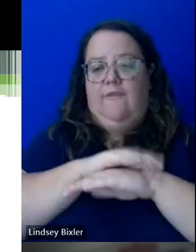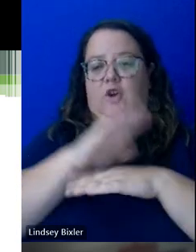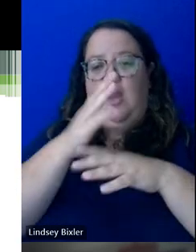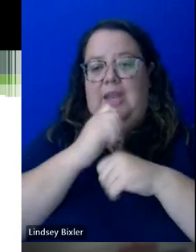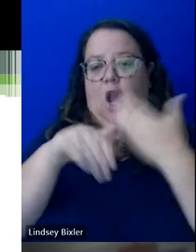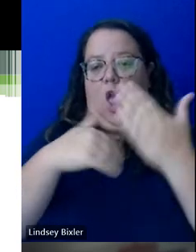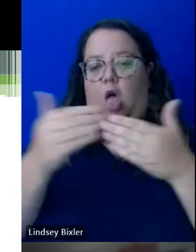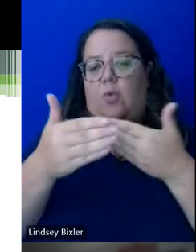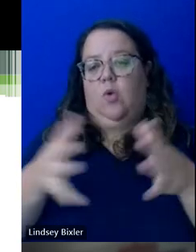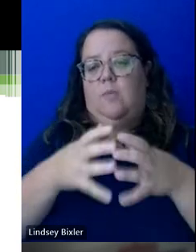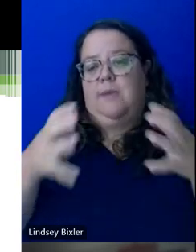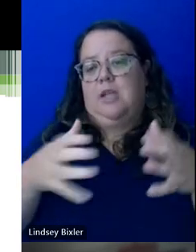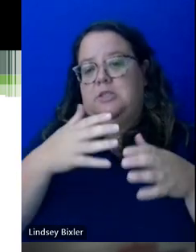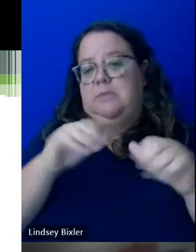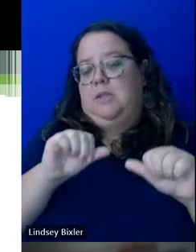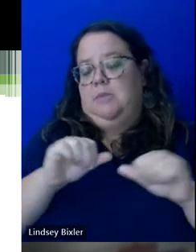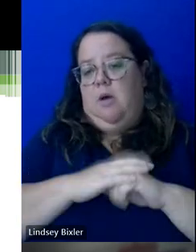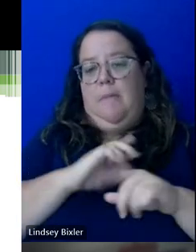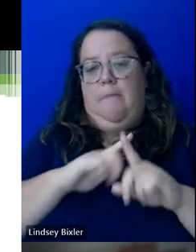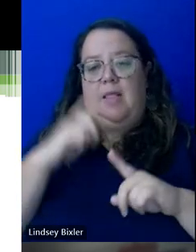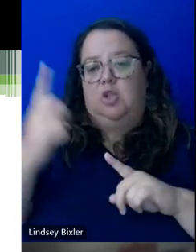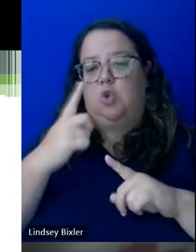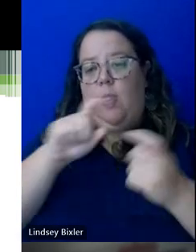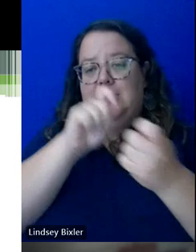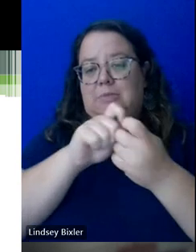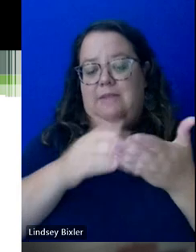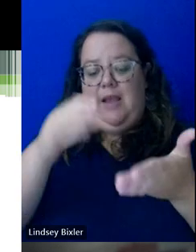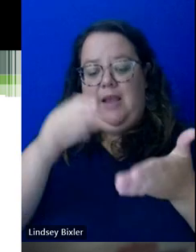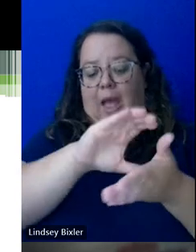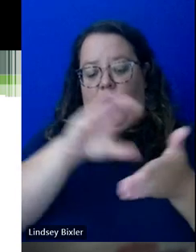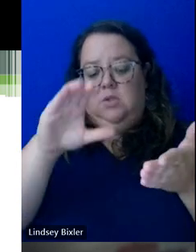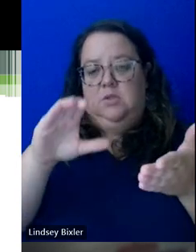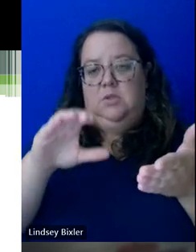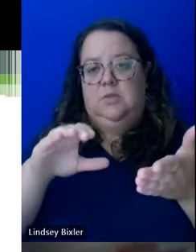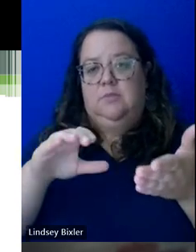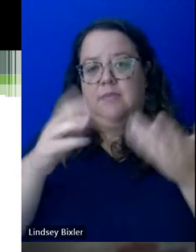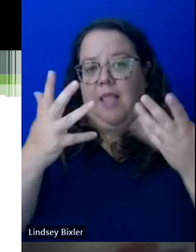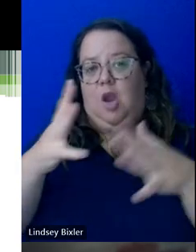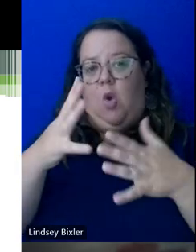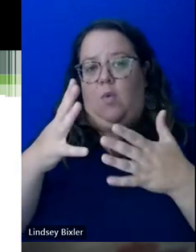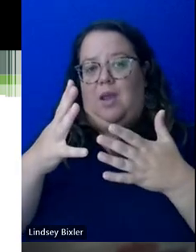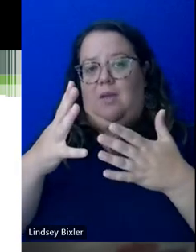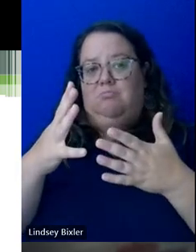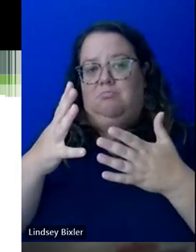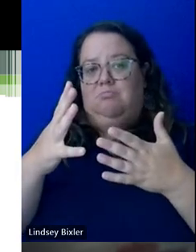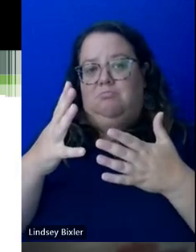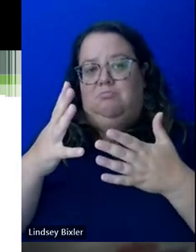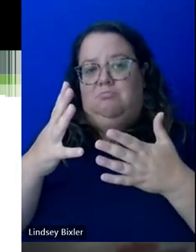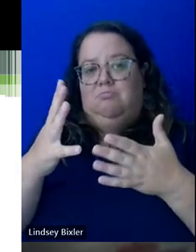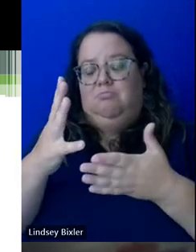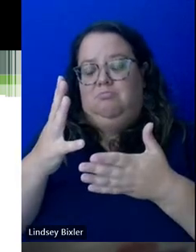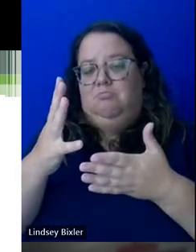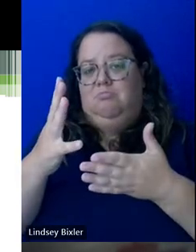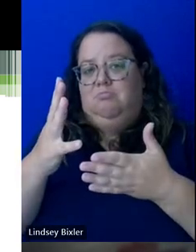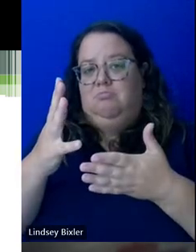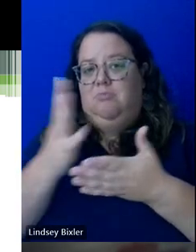best as possible. But if there's only a certain amount and they're already gone, then we have to, this is where one of those moments of no comes